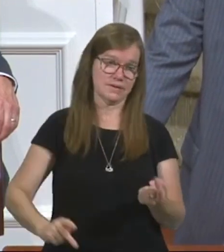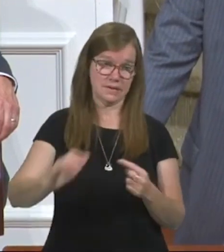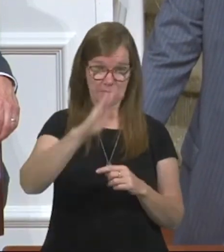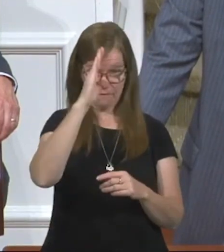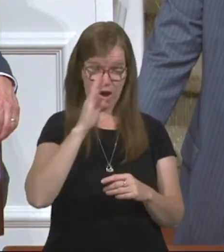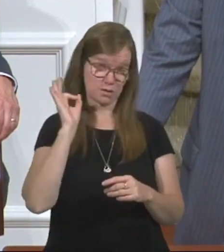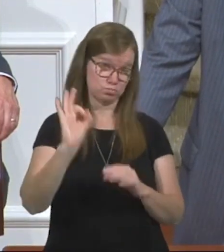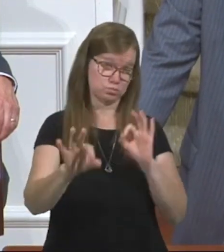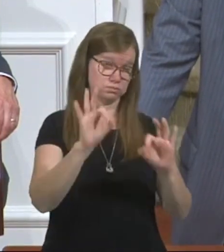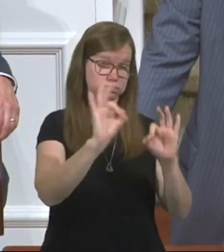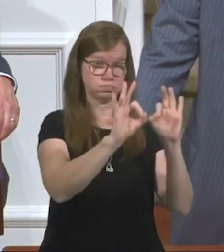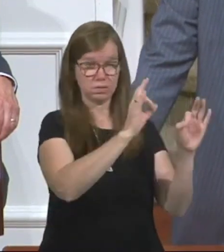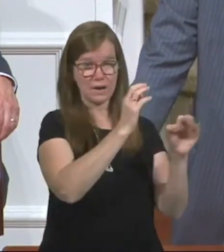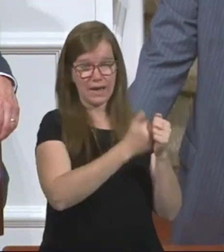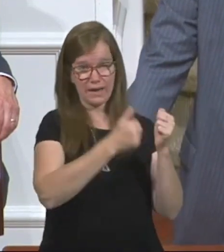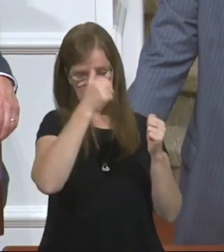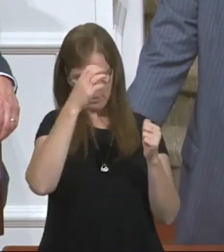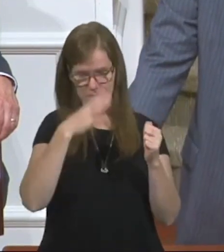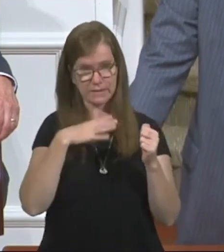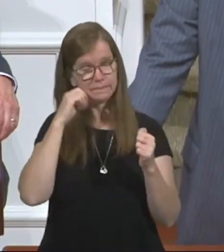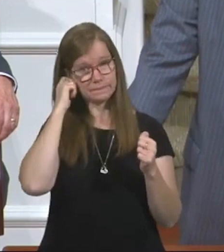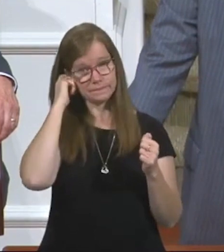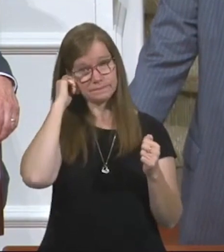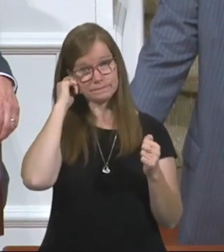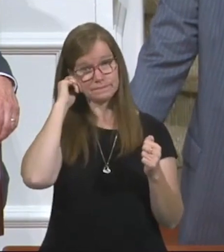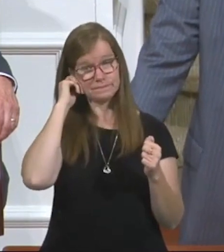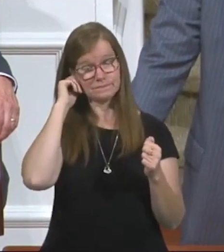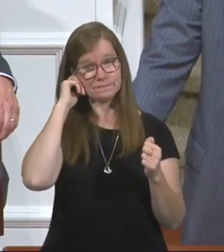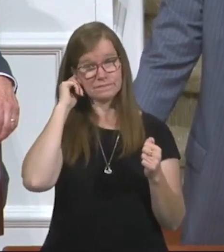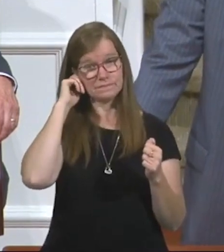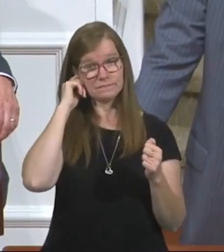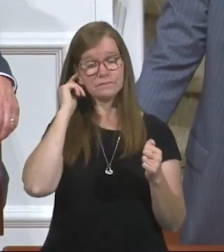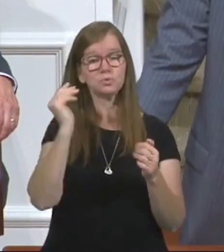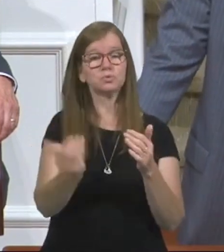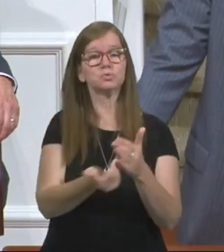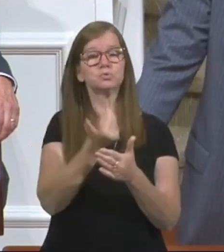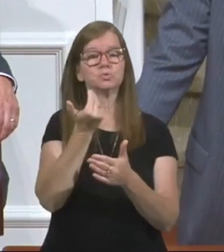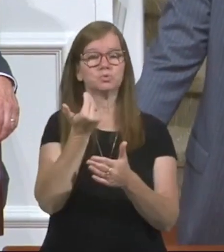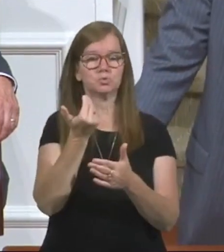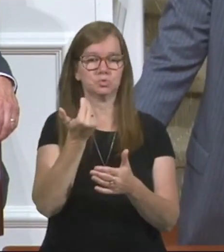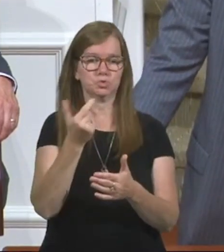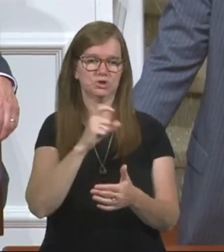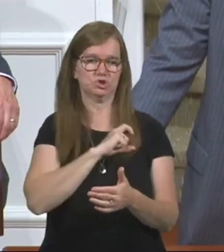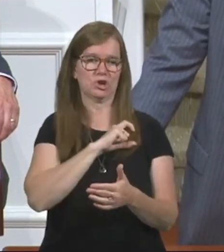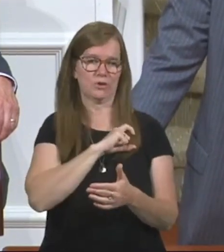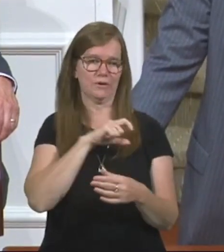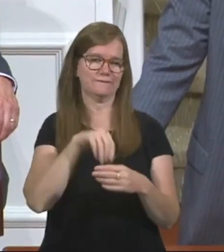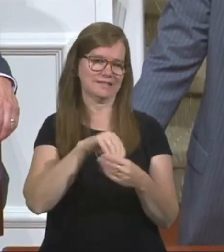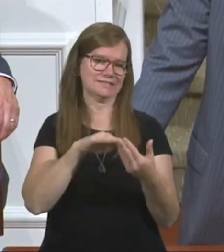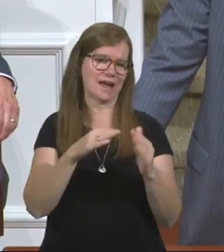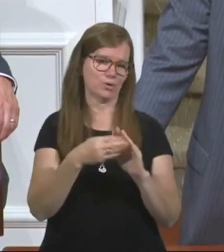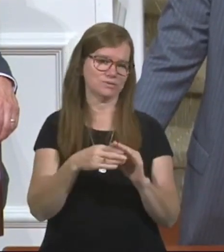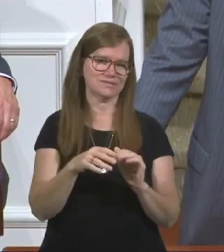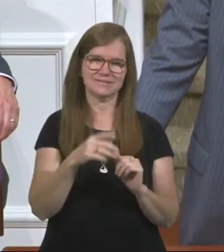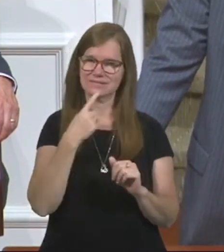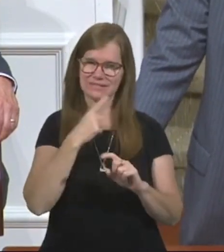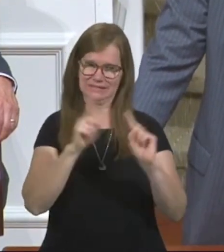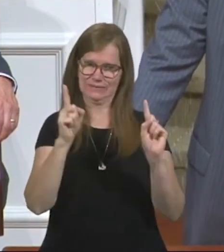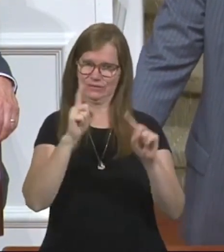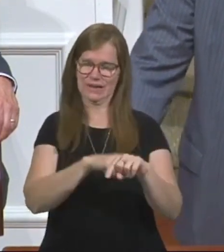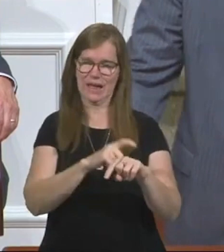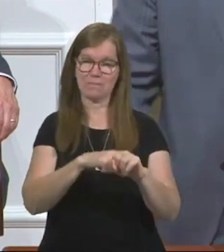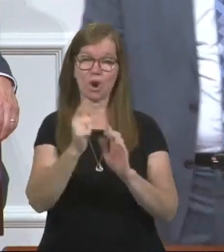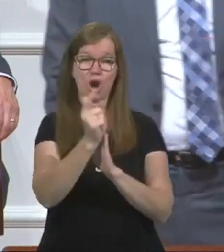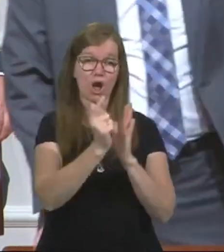preached and every man presses into it. He said, we're, it's a different, there's a new sheriff in town. He said, it's a different time.